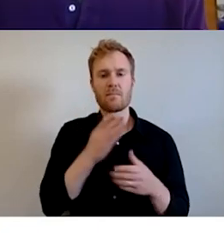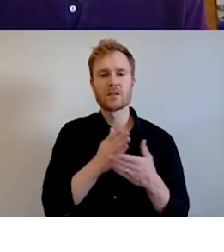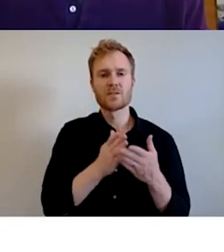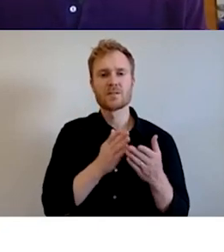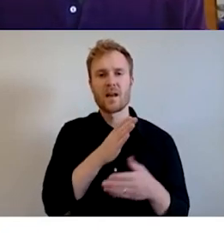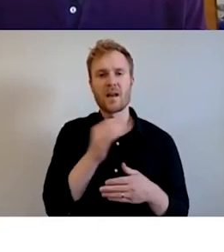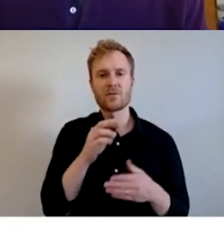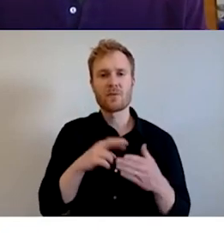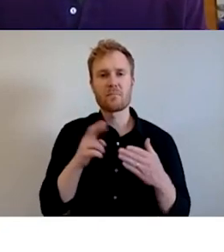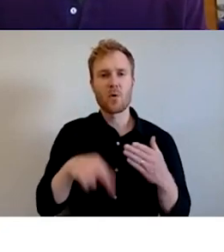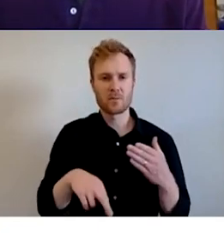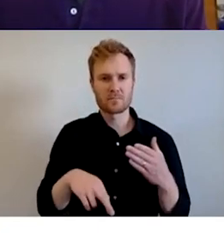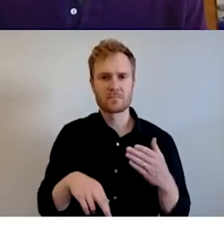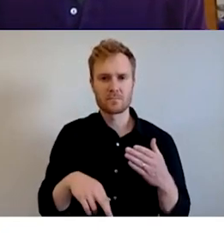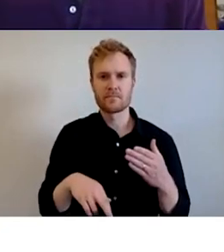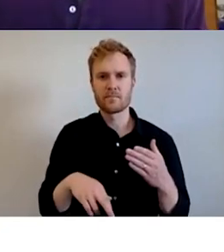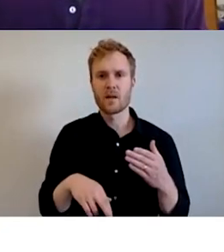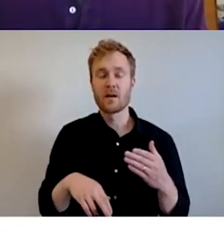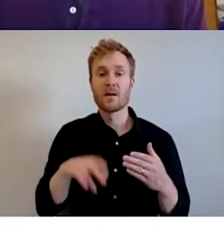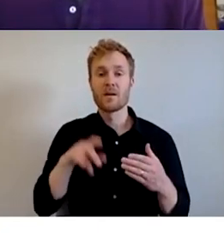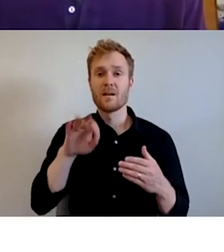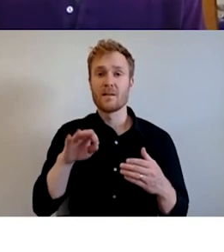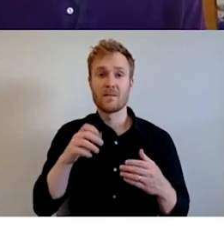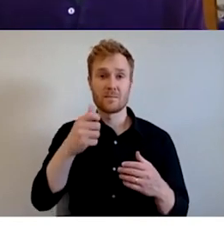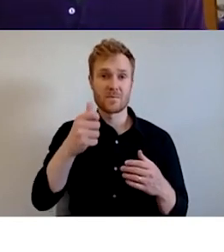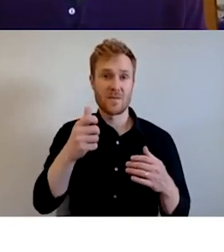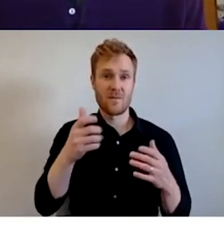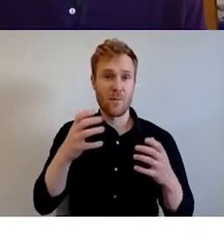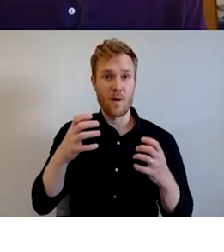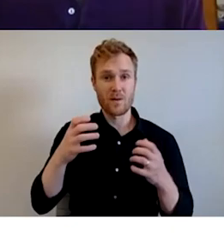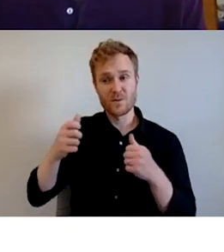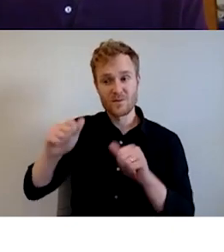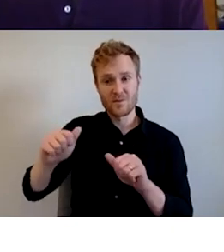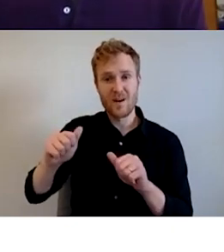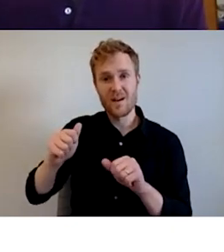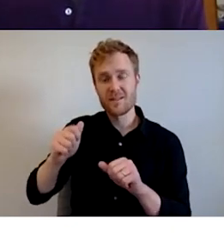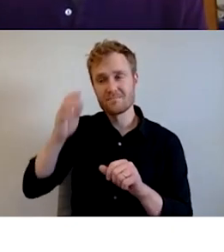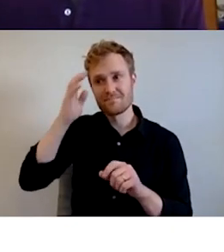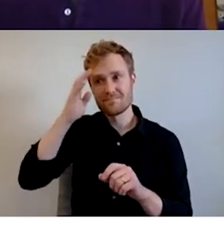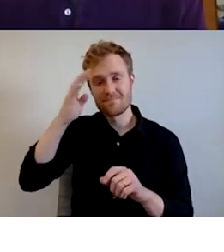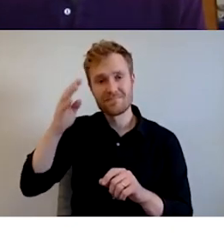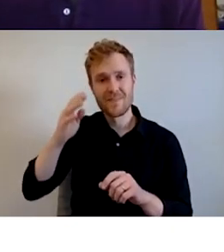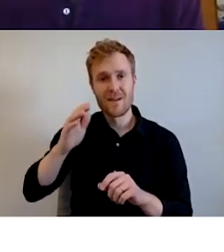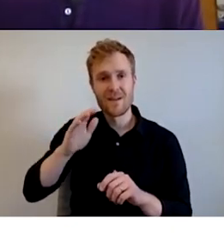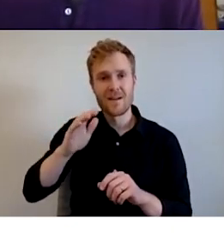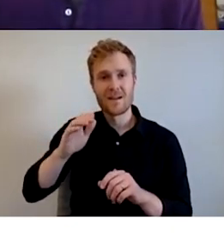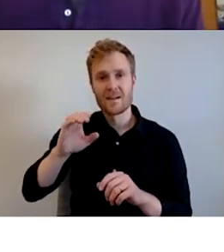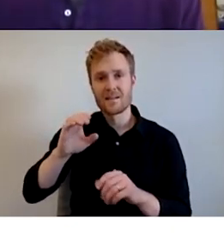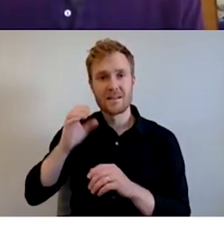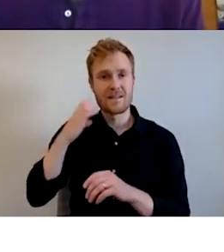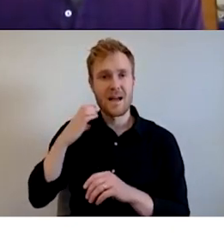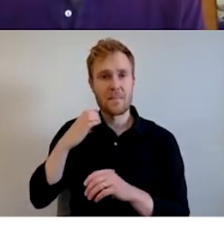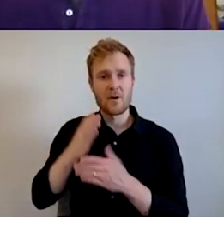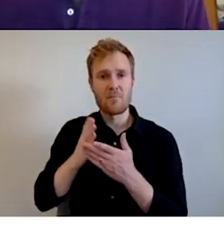If you wanted to kind of try your own hand at making your own capital budget, there's a couple tools that I want to highlight with our vendor